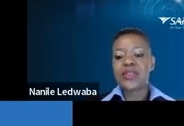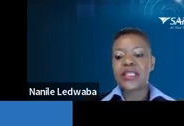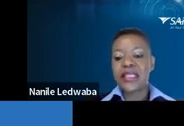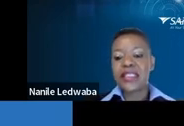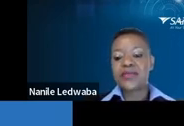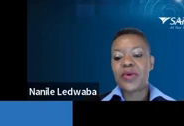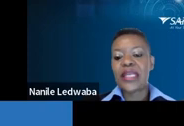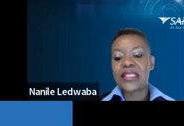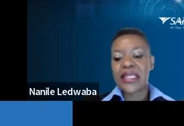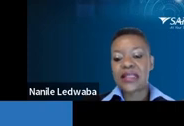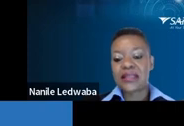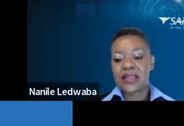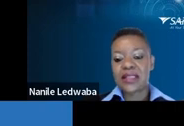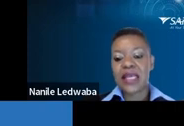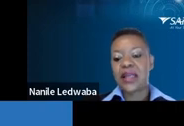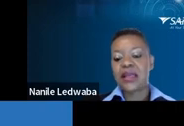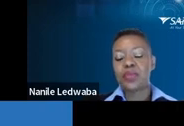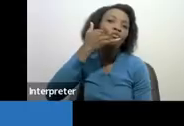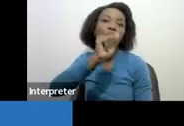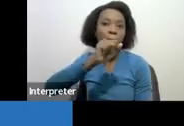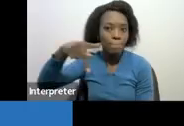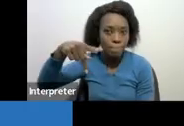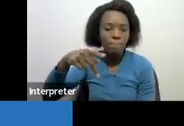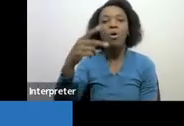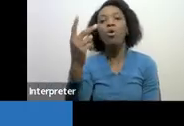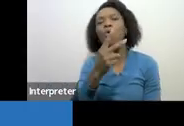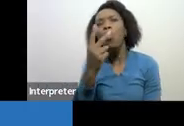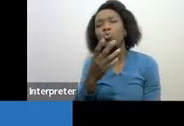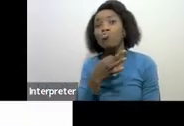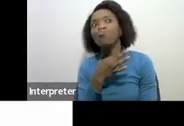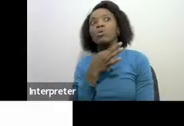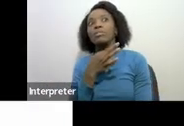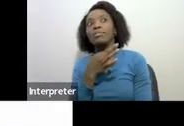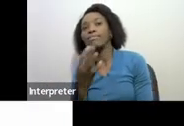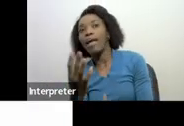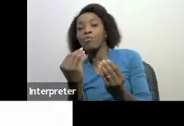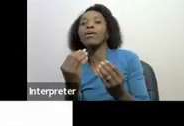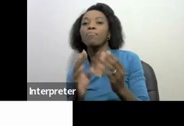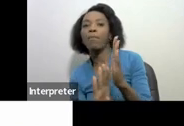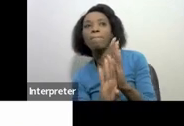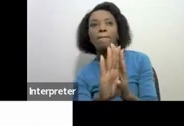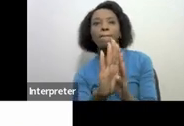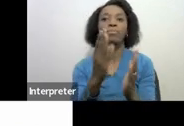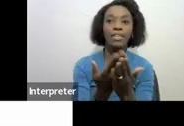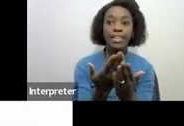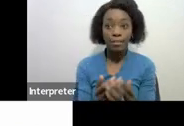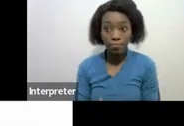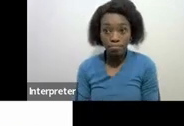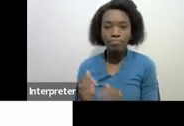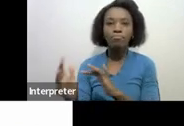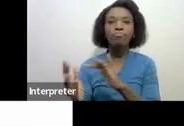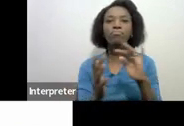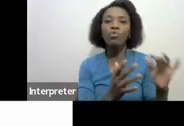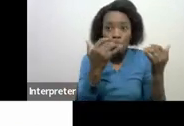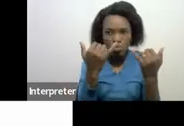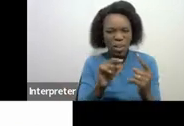also use the data for insights, risks, and improved outcomes. Our points for discussions today